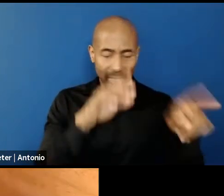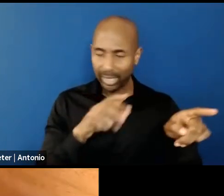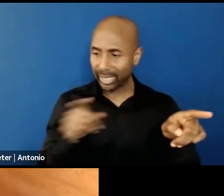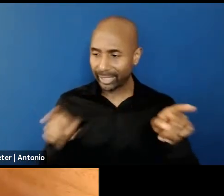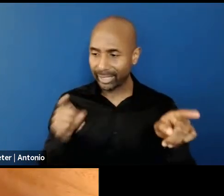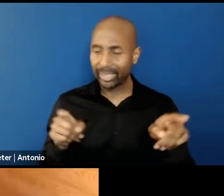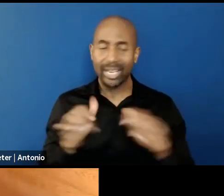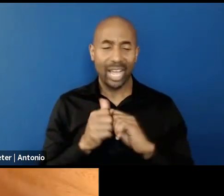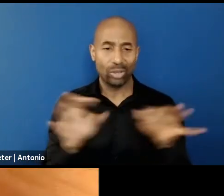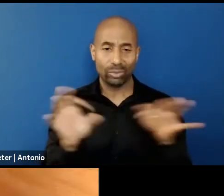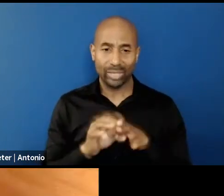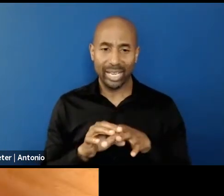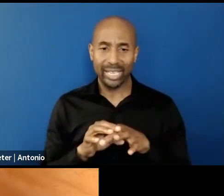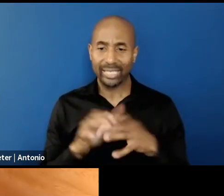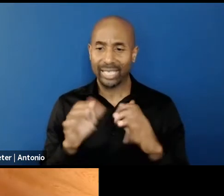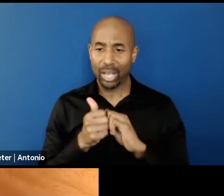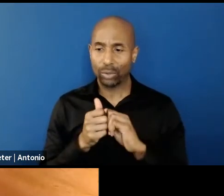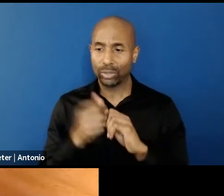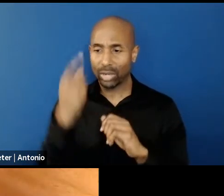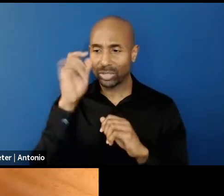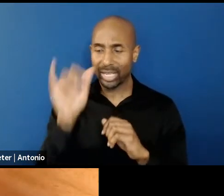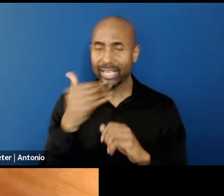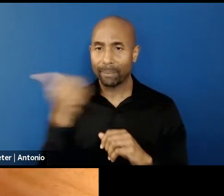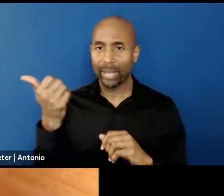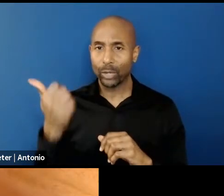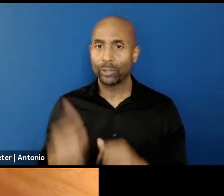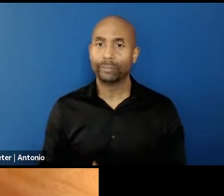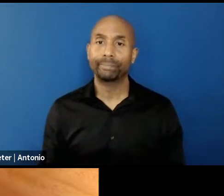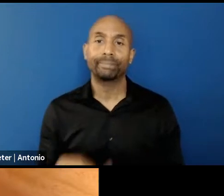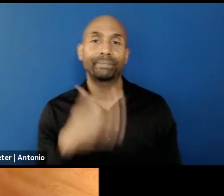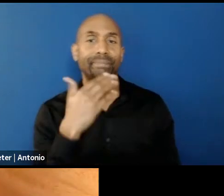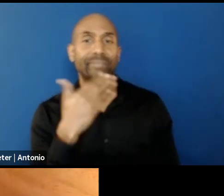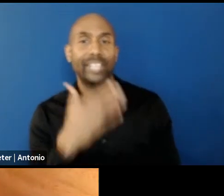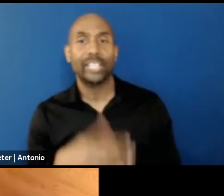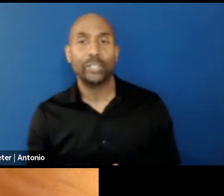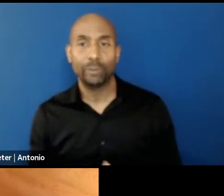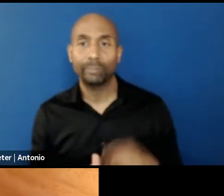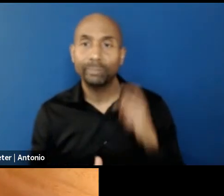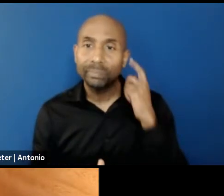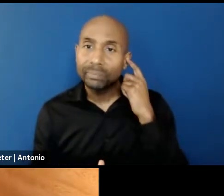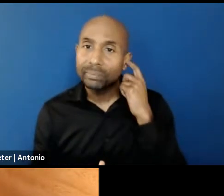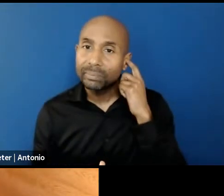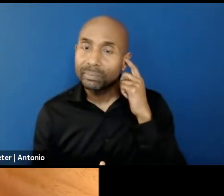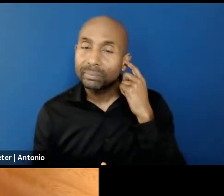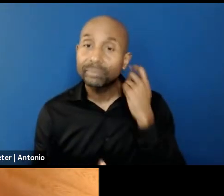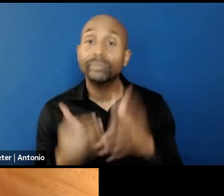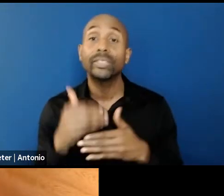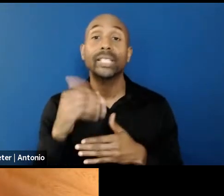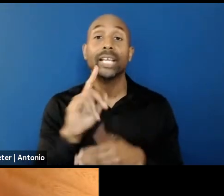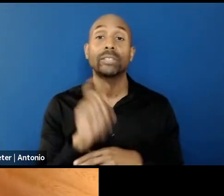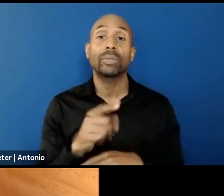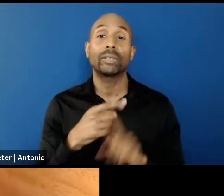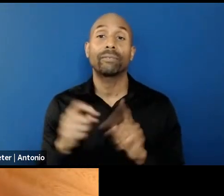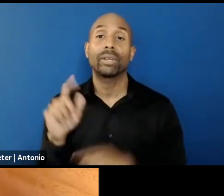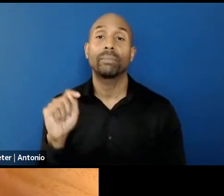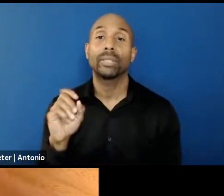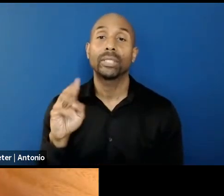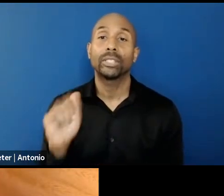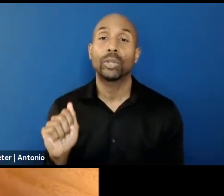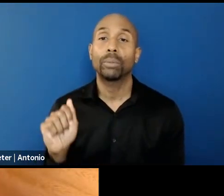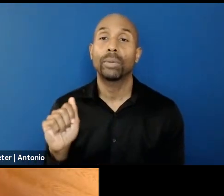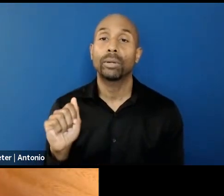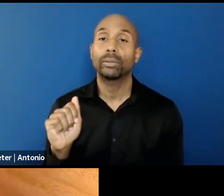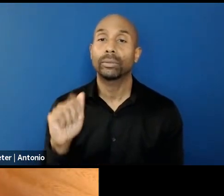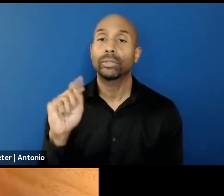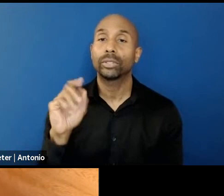Thank you. The next question is from Tomo Usuda. Thank you